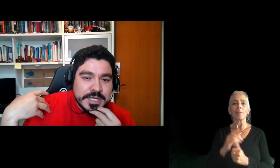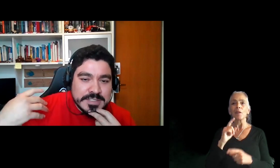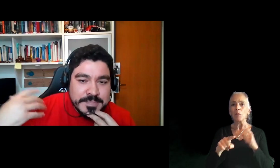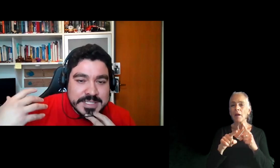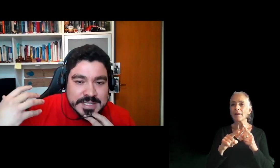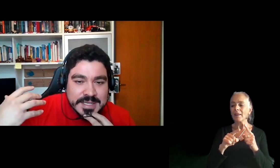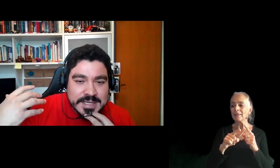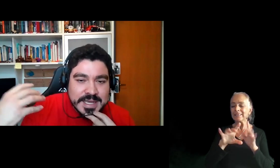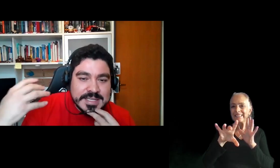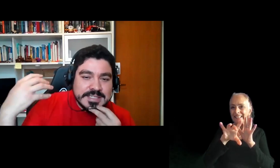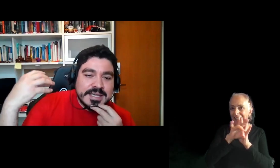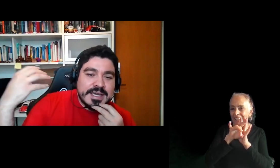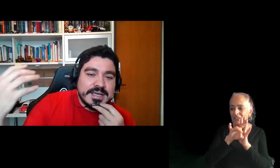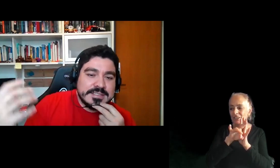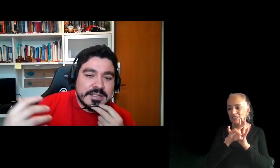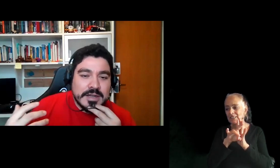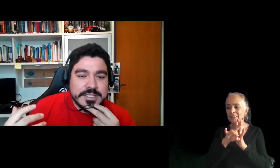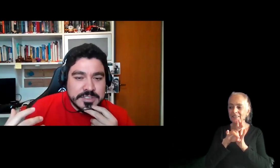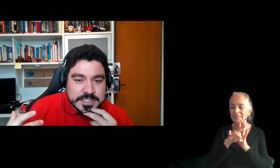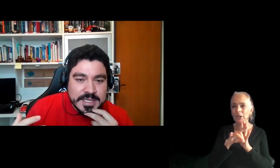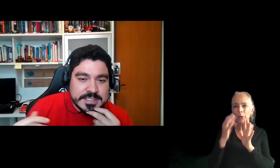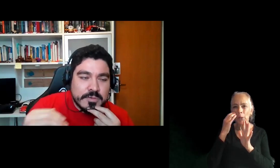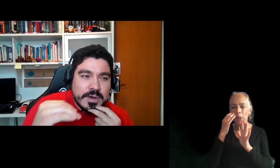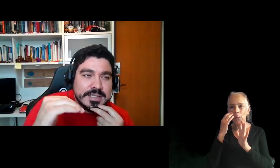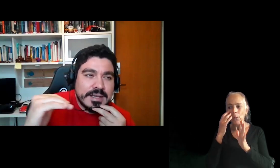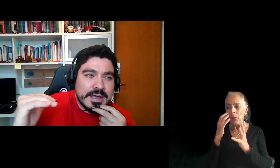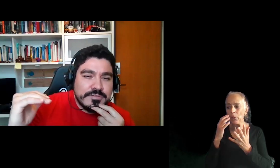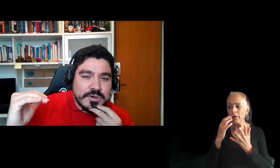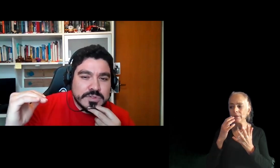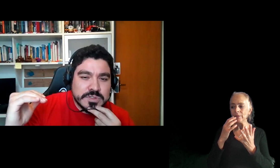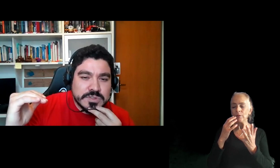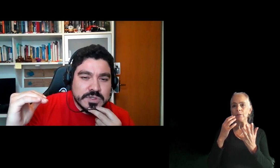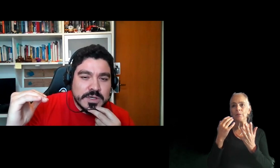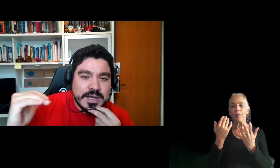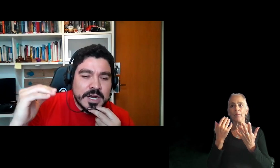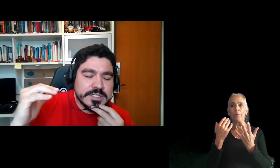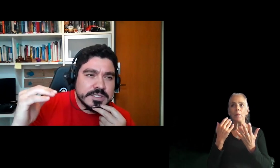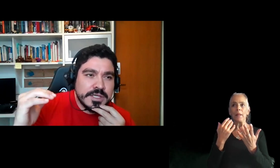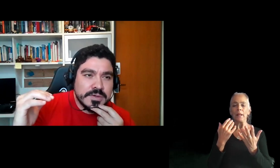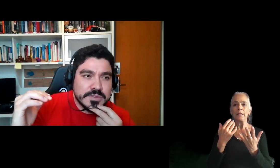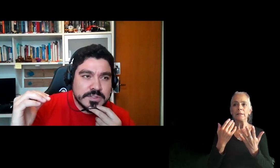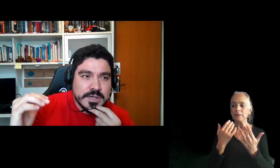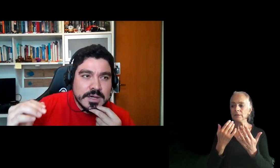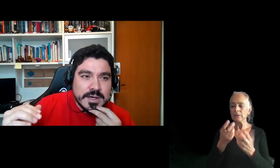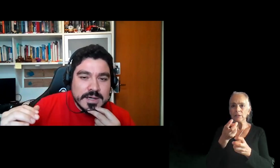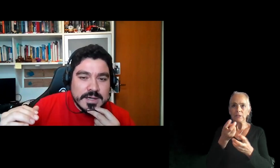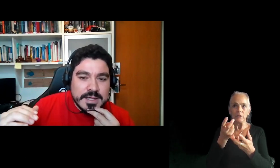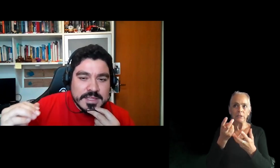in my opinion, is a bit hazy. guess the knowledge today is at quite levels. Hard skills,